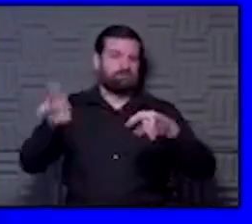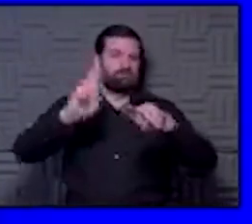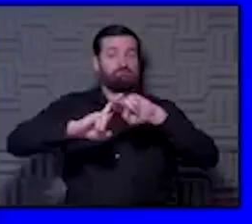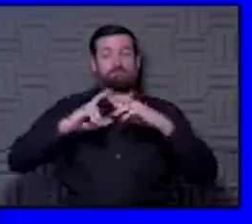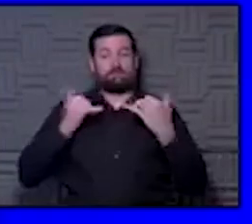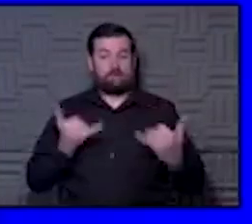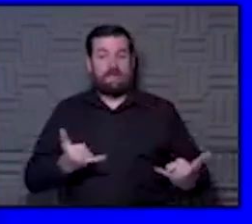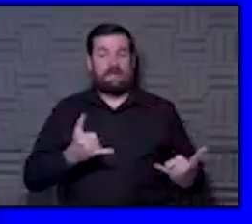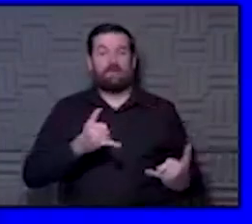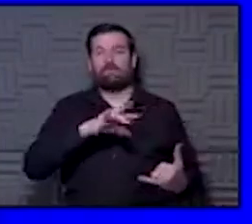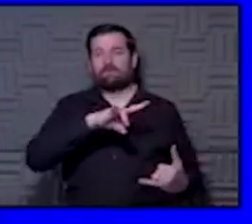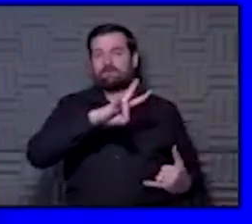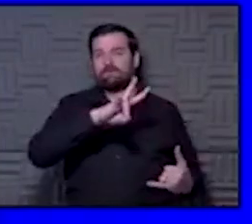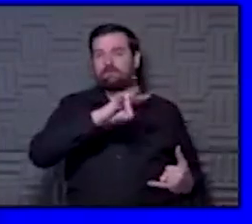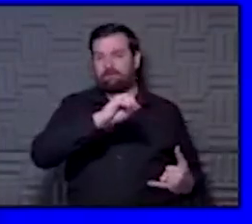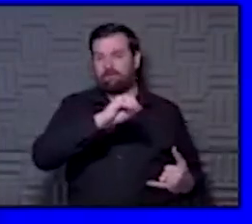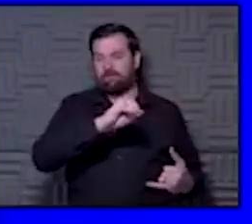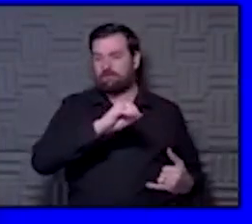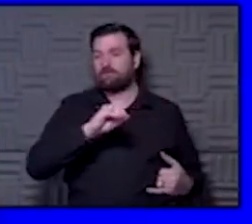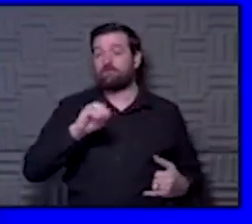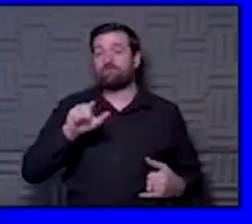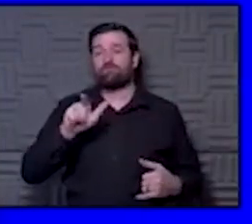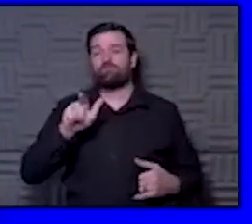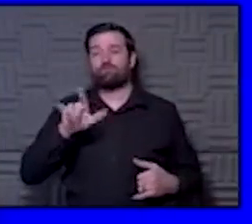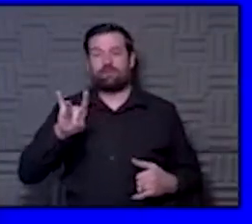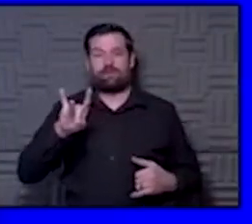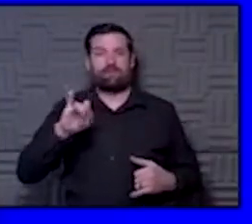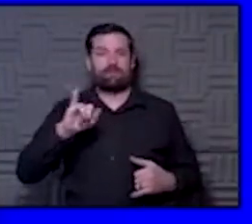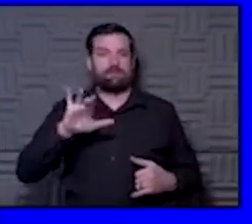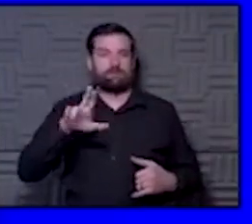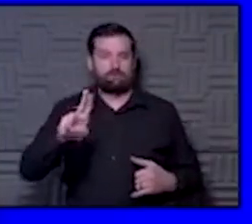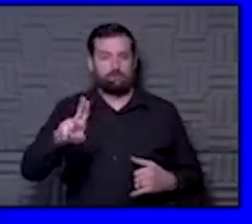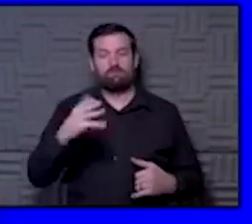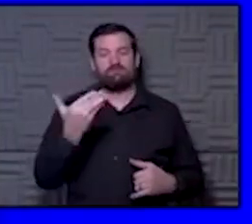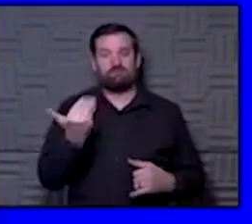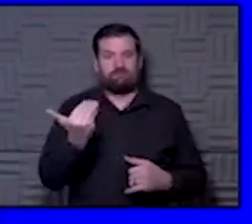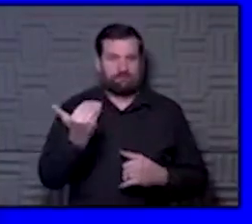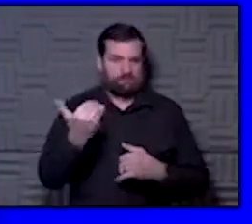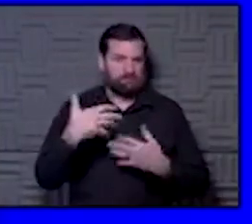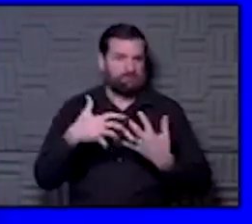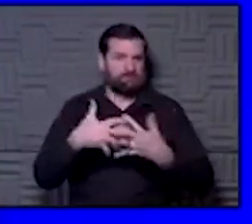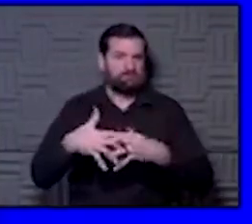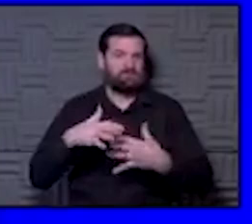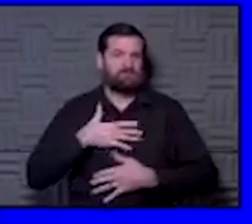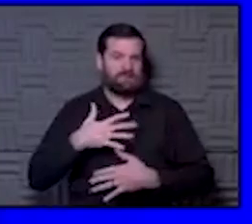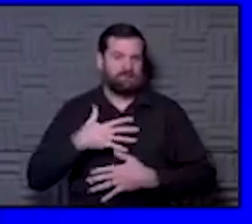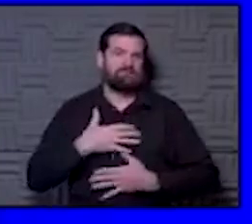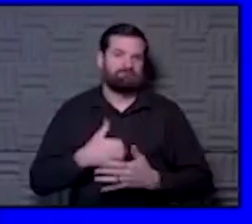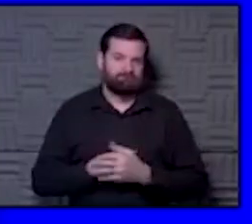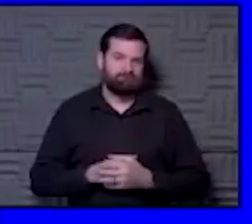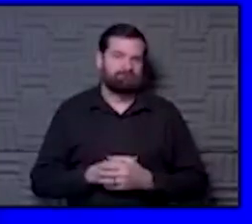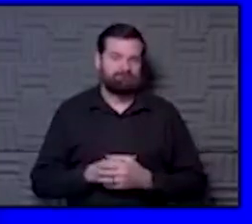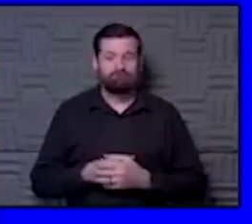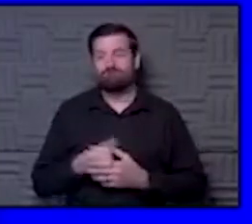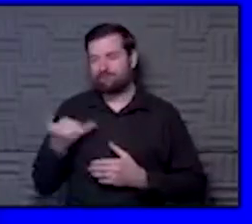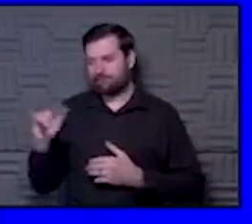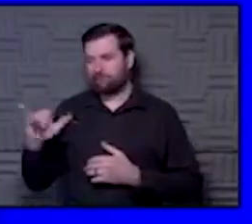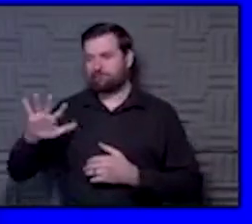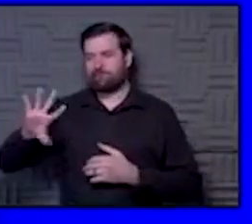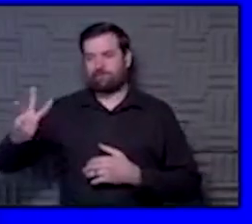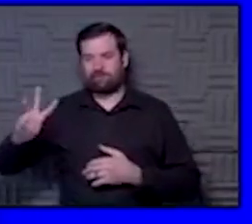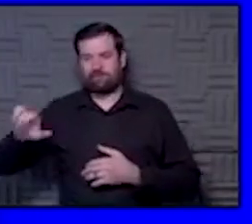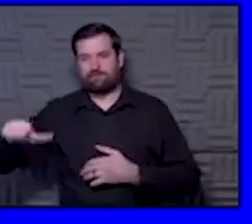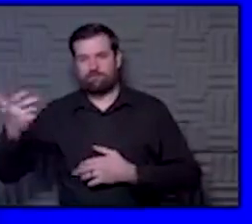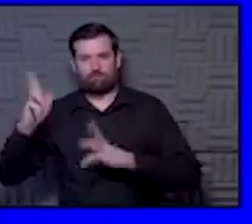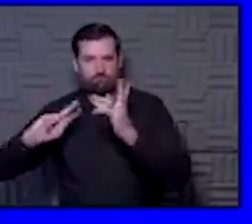acute infections right now, with 28 in the ICU and 15 of those on the vent, so a pretty high proportion on the vent. We still have 56 people